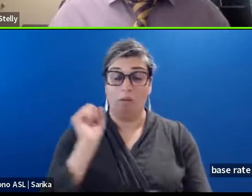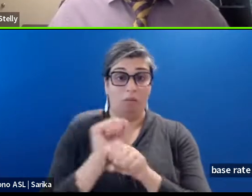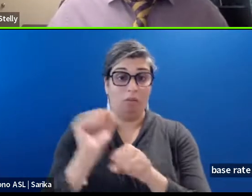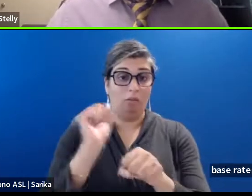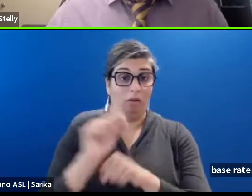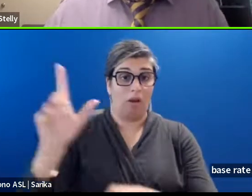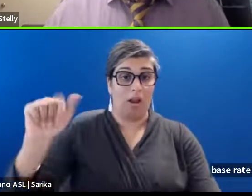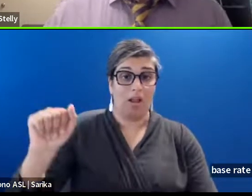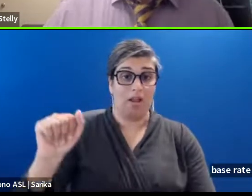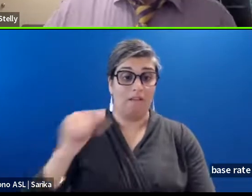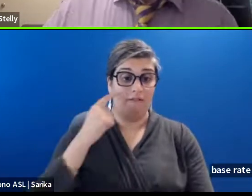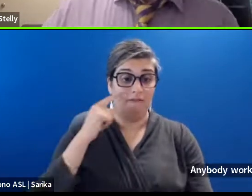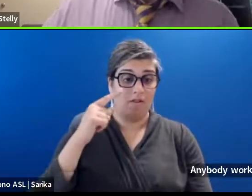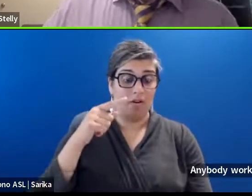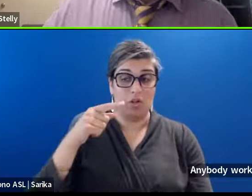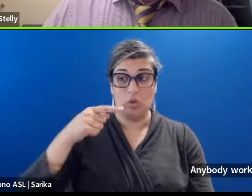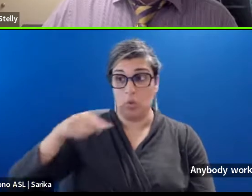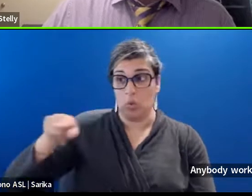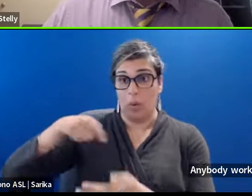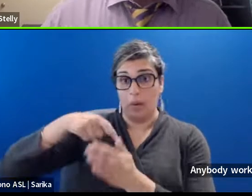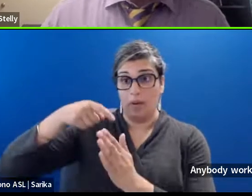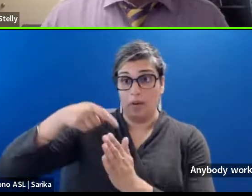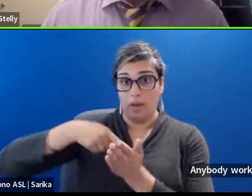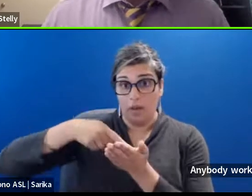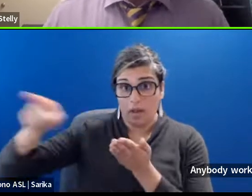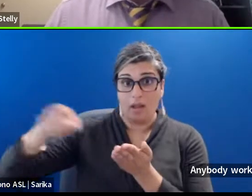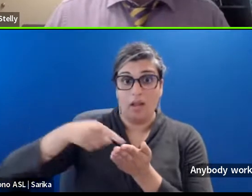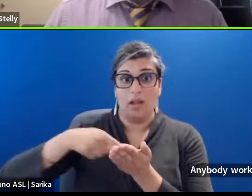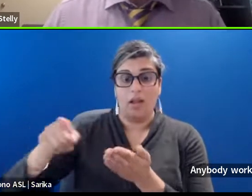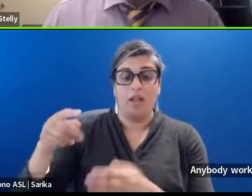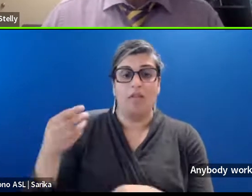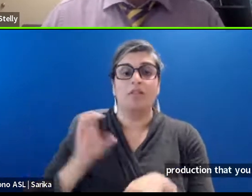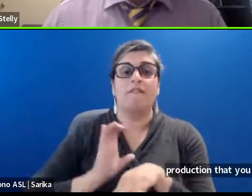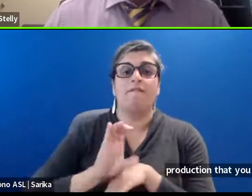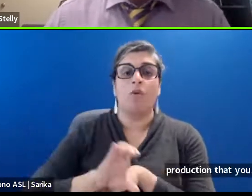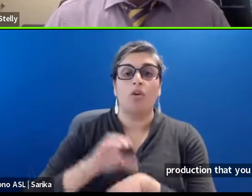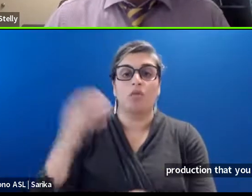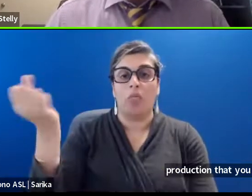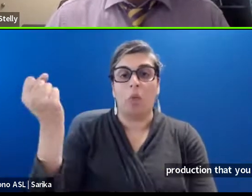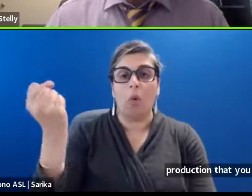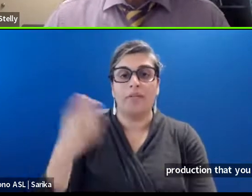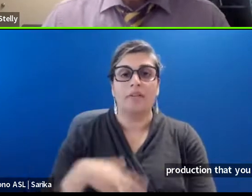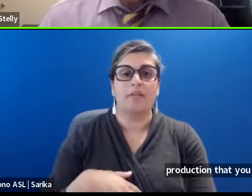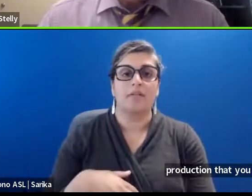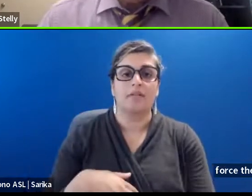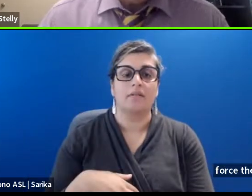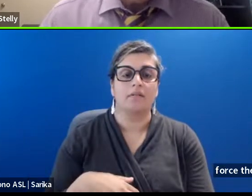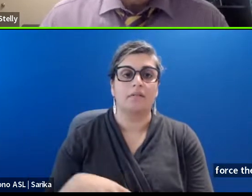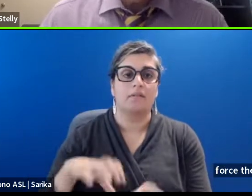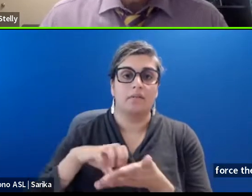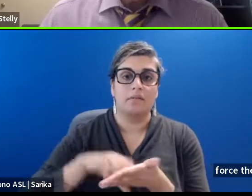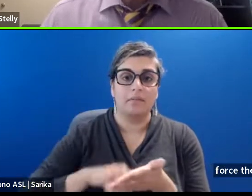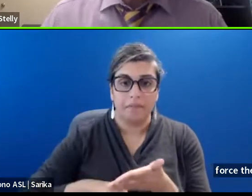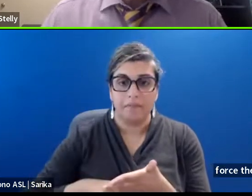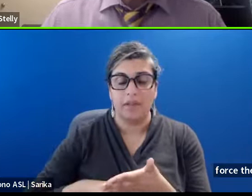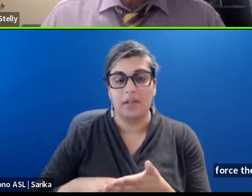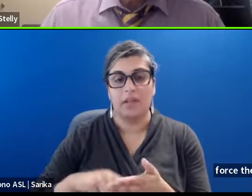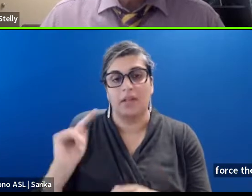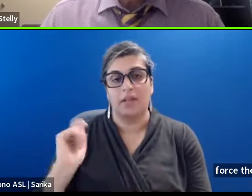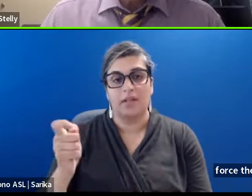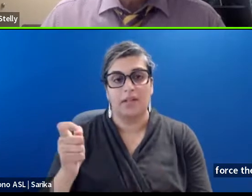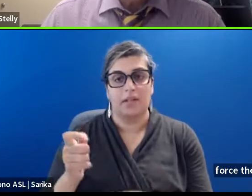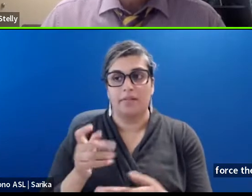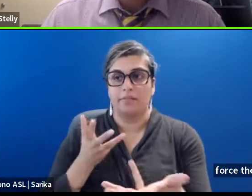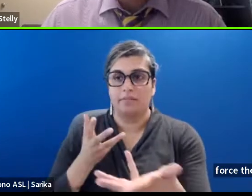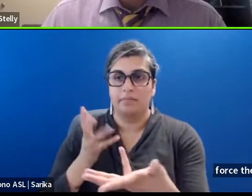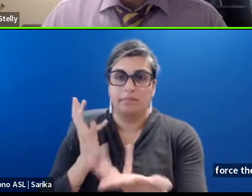production. That you pay a wage to. Uh. There is a forced withholding. You have to remit. Taxes. Uh. In accordance. With the individual's.